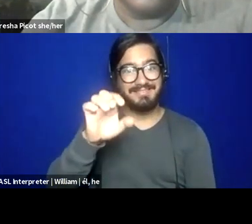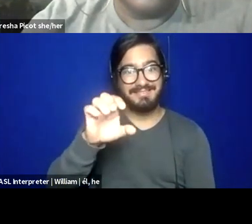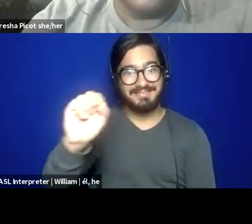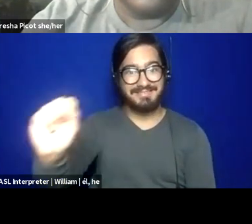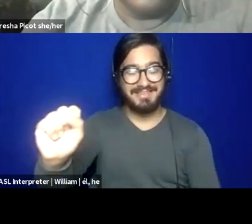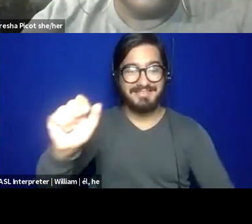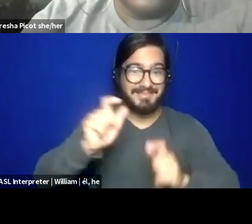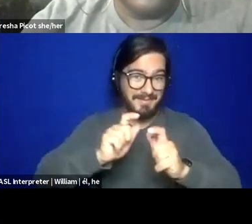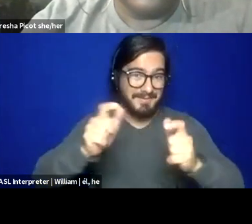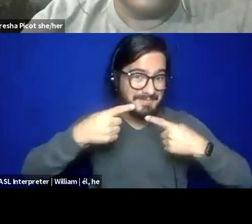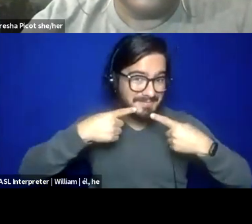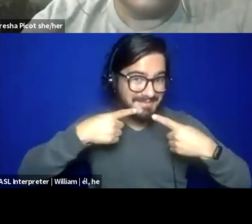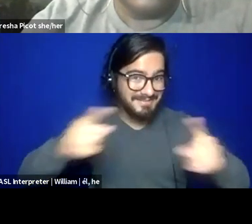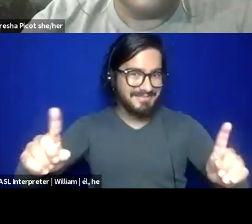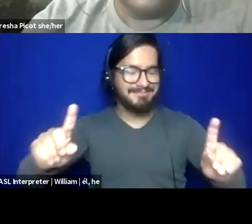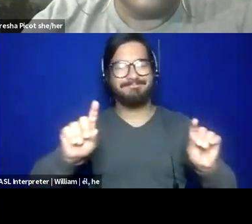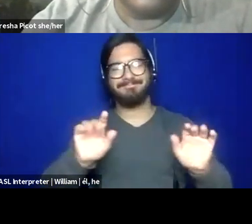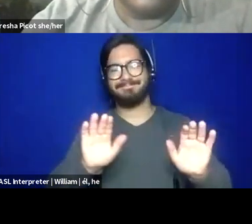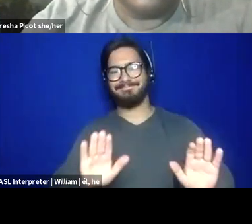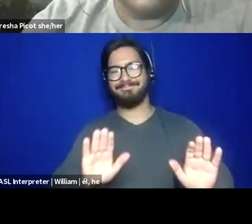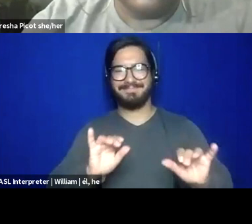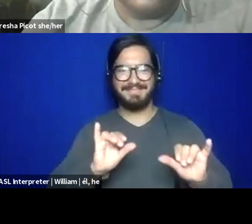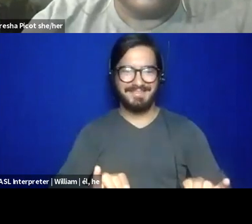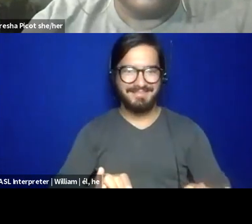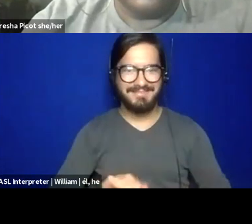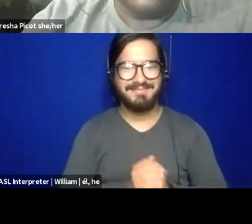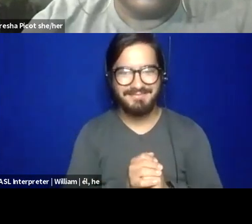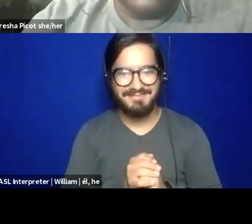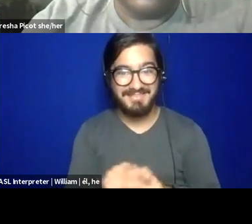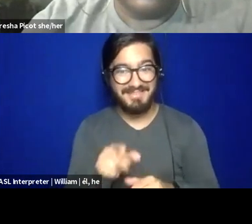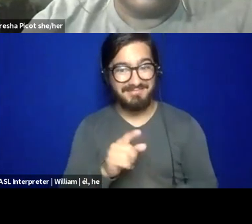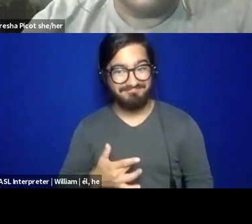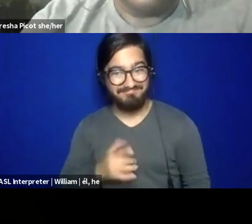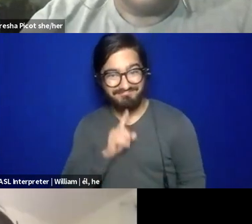So everyone, please hang in there. Um, and this has really been an honor.